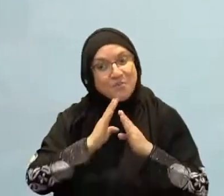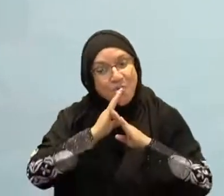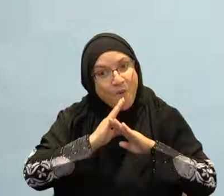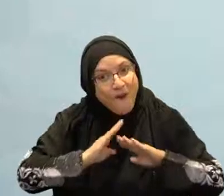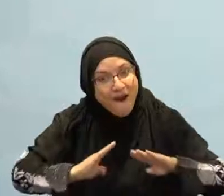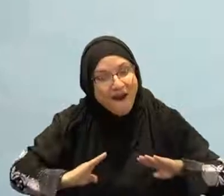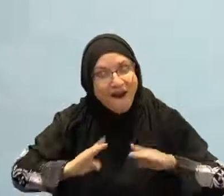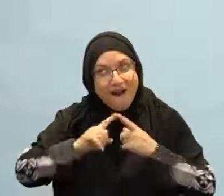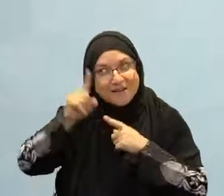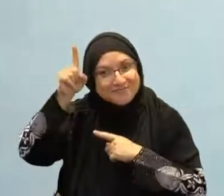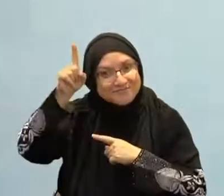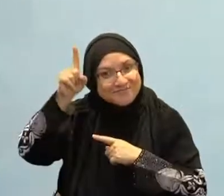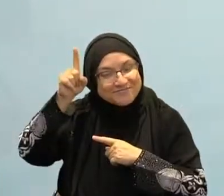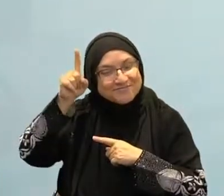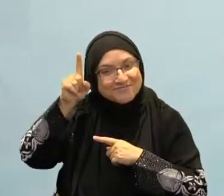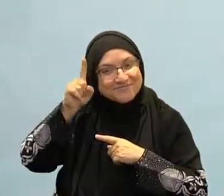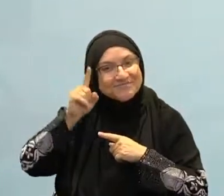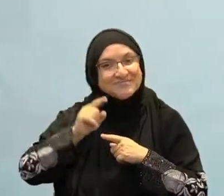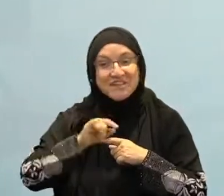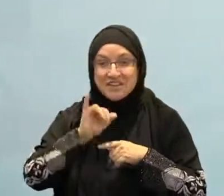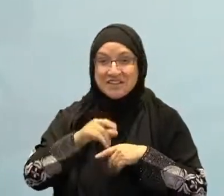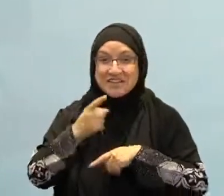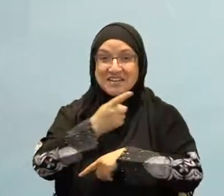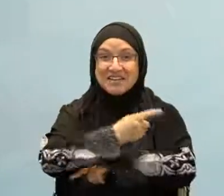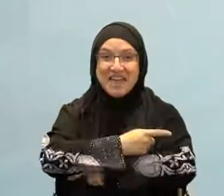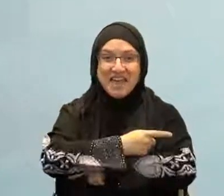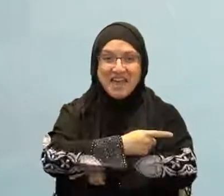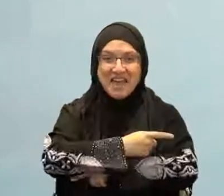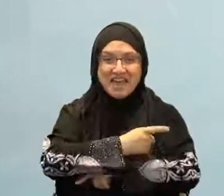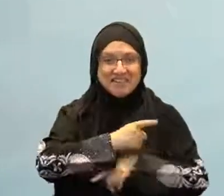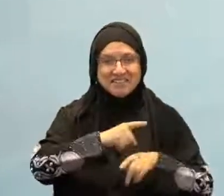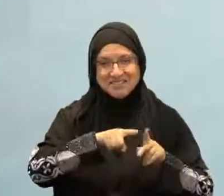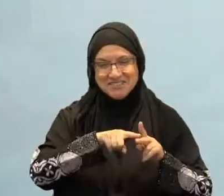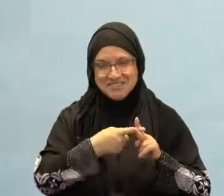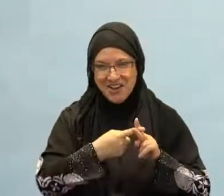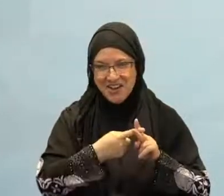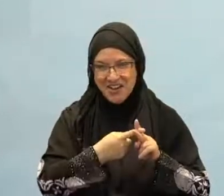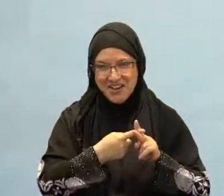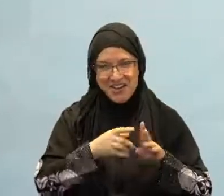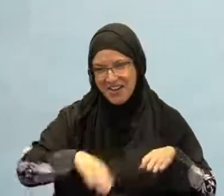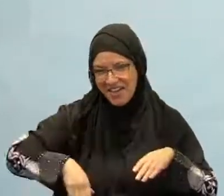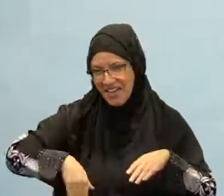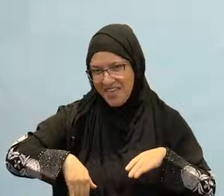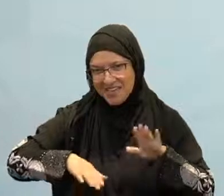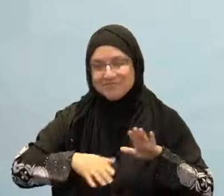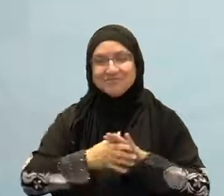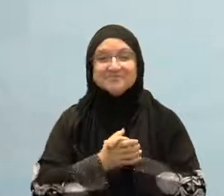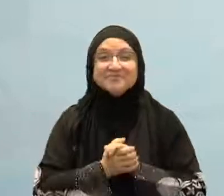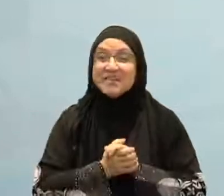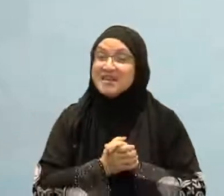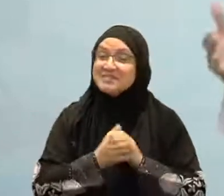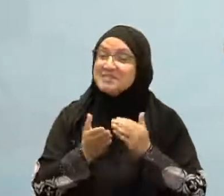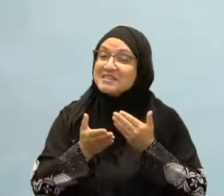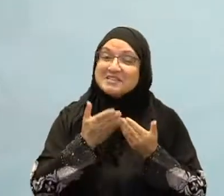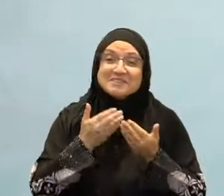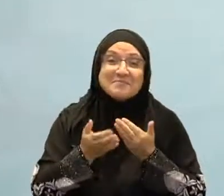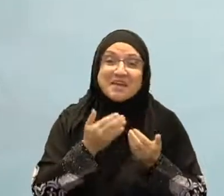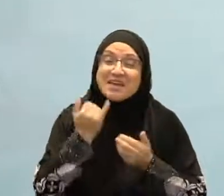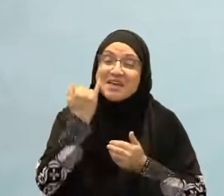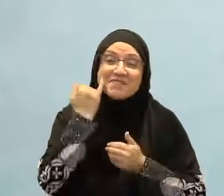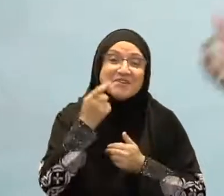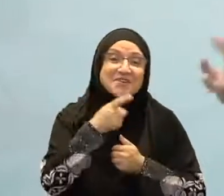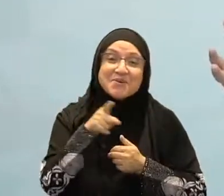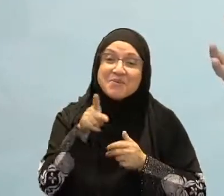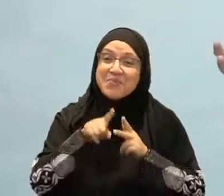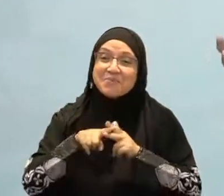started. And that's wisdom from Allah subhanahu wa ta'ala. So whether it's in the beginning of the night, when other people are going to sleep, or the end of the night, when